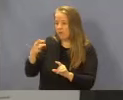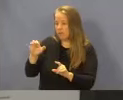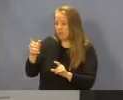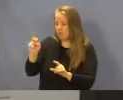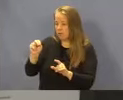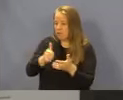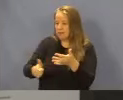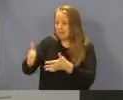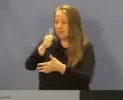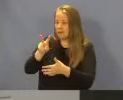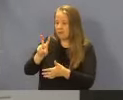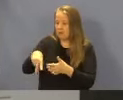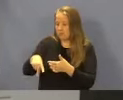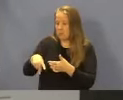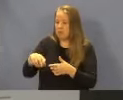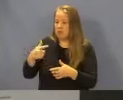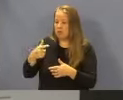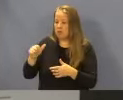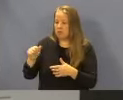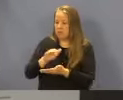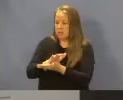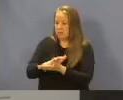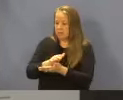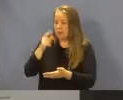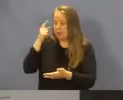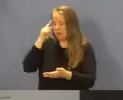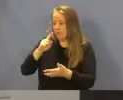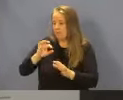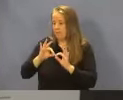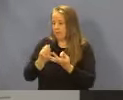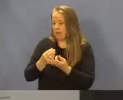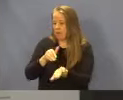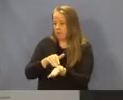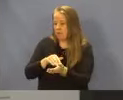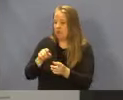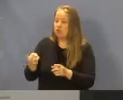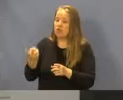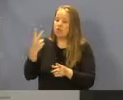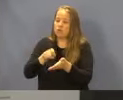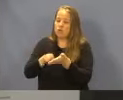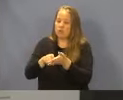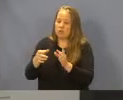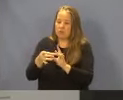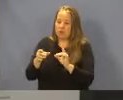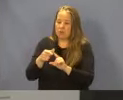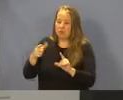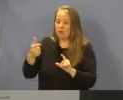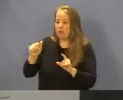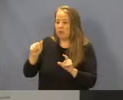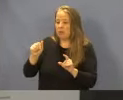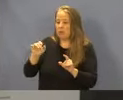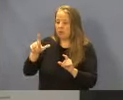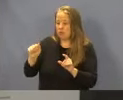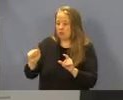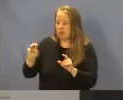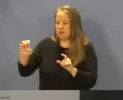Executive Vice President, Georgia Academy of Family and Physicians, and two written comments from Angela Highbar Battle,